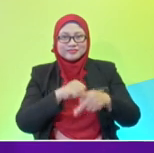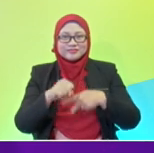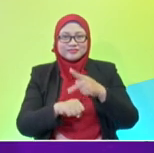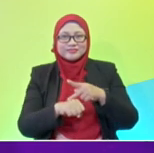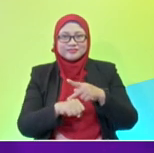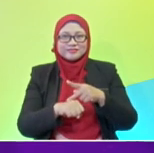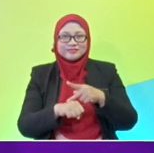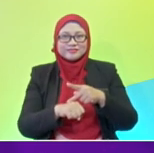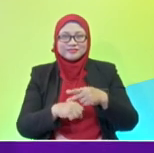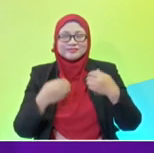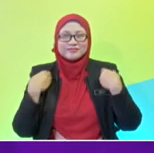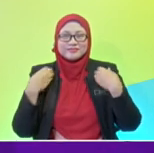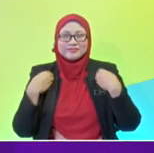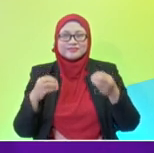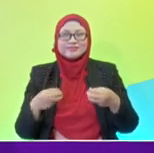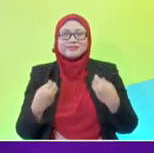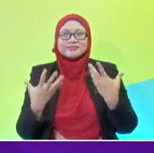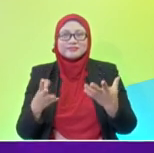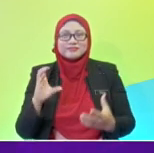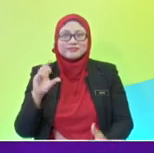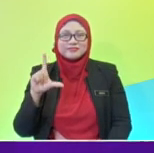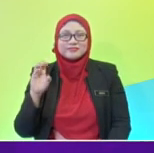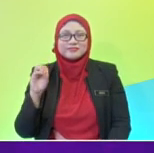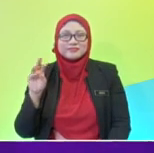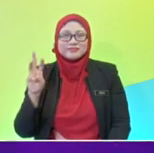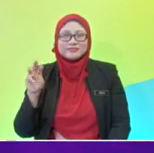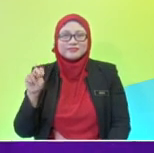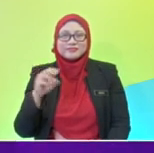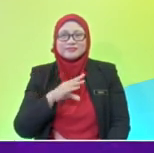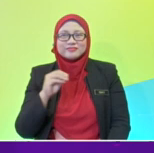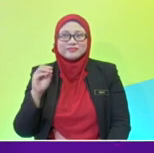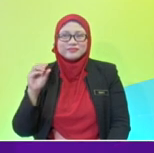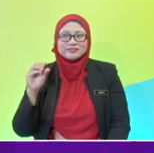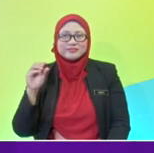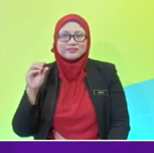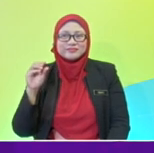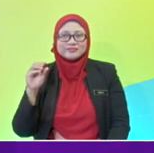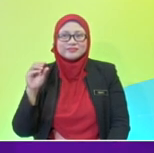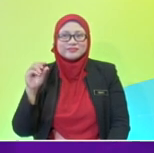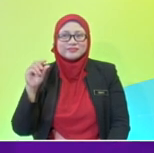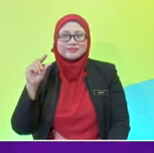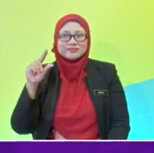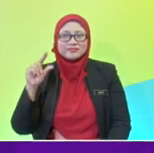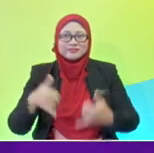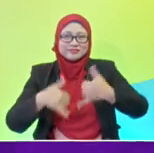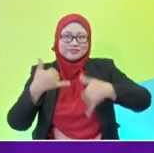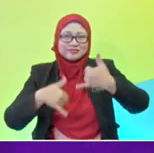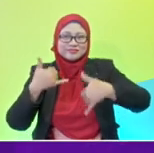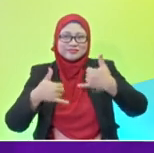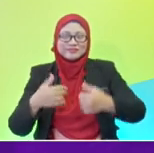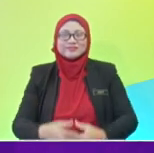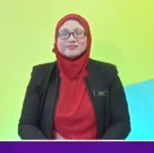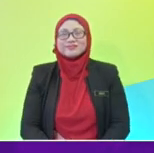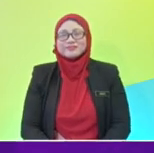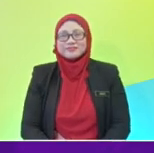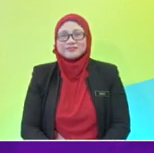It has clowns and games. All right. Can you show us your answer? Hiya, Akasha.